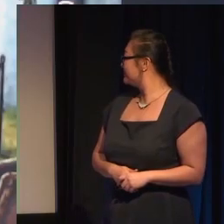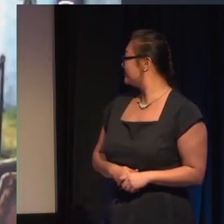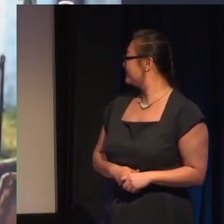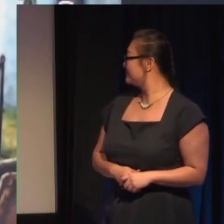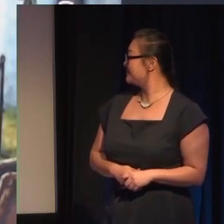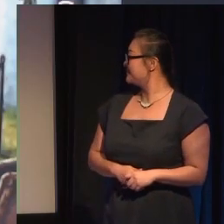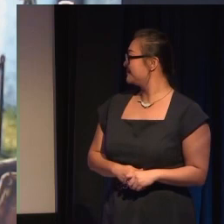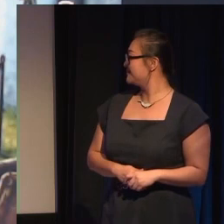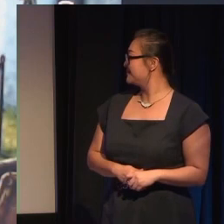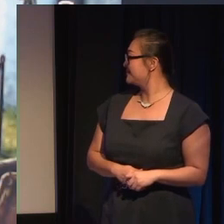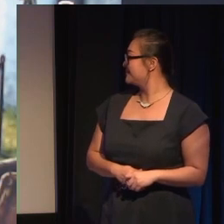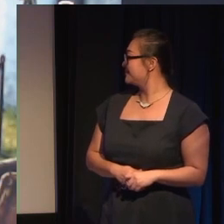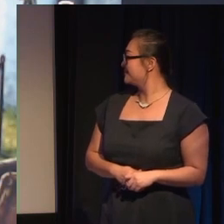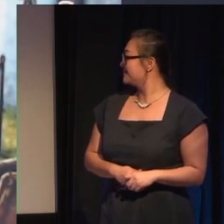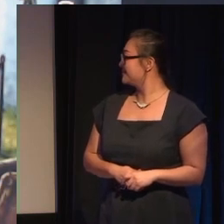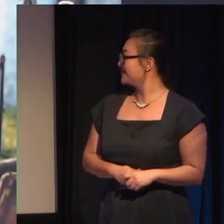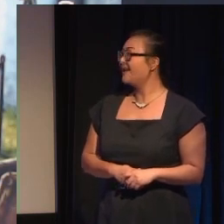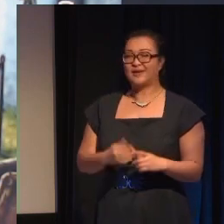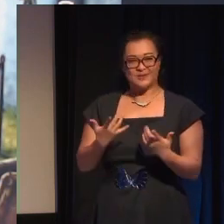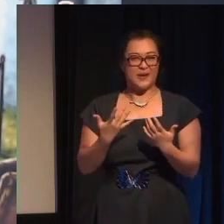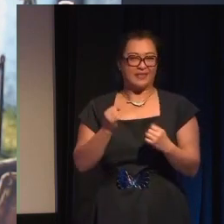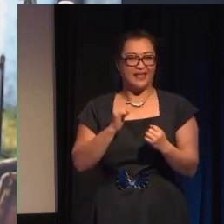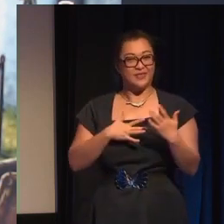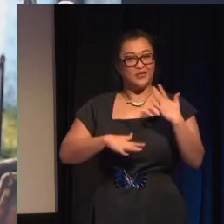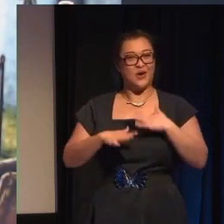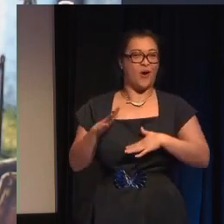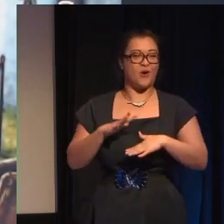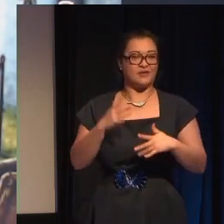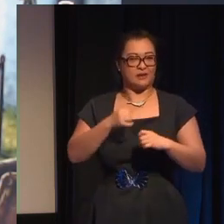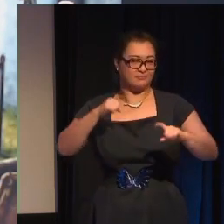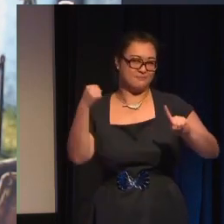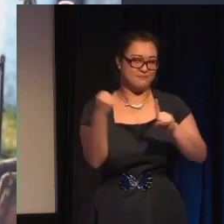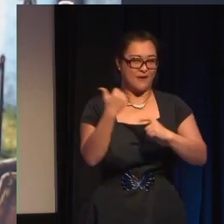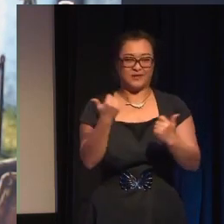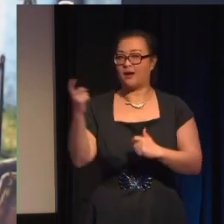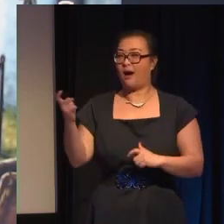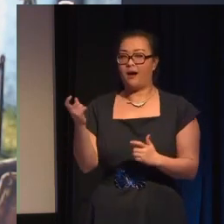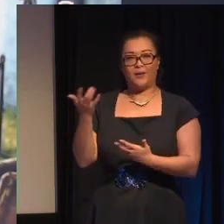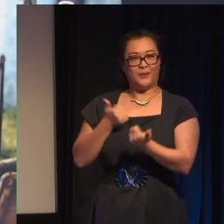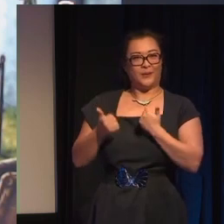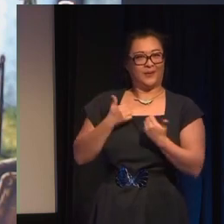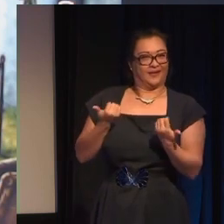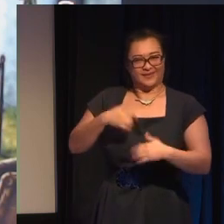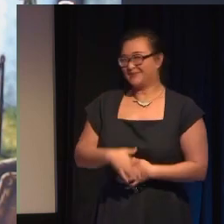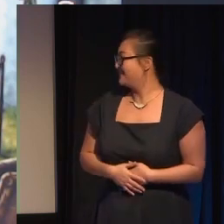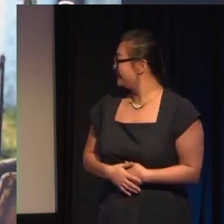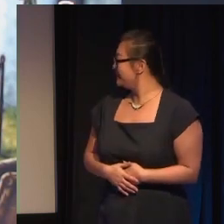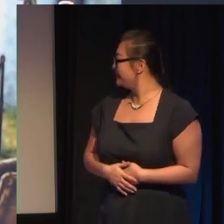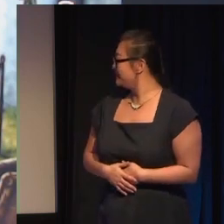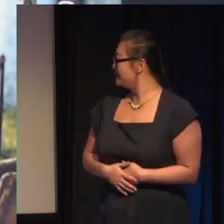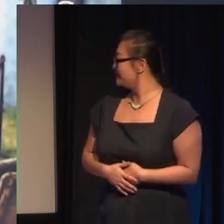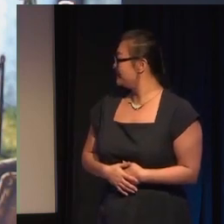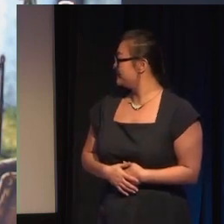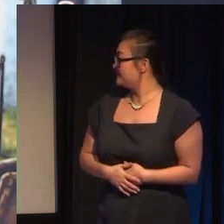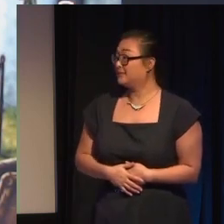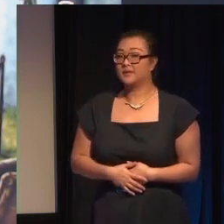yes, you get the satisfying result I didn't want to leave you in suspense if we just originally kept